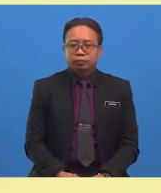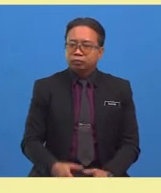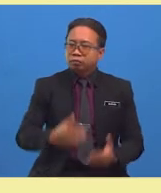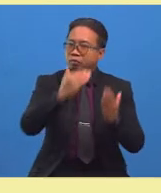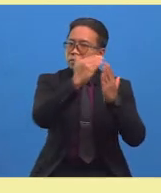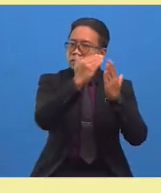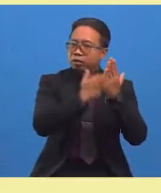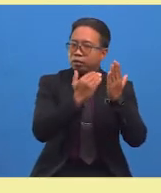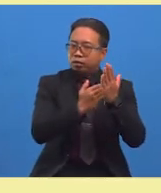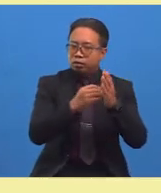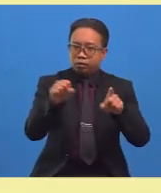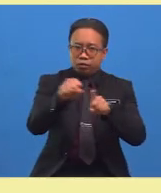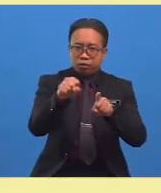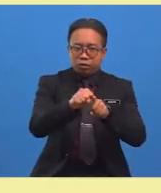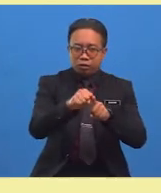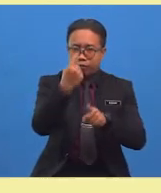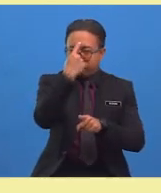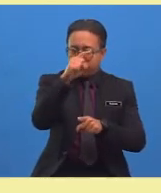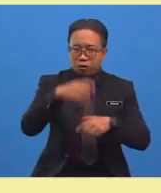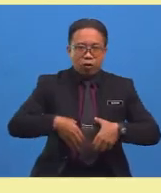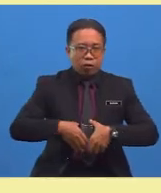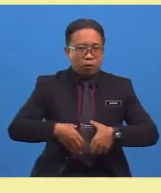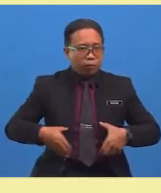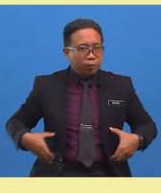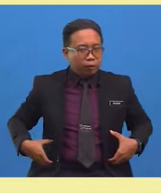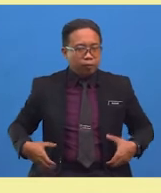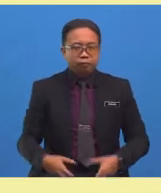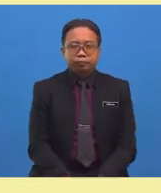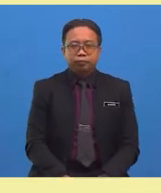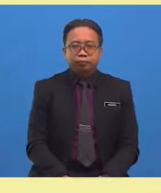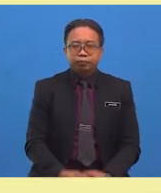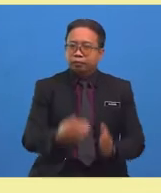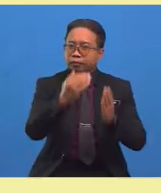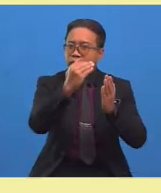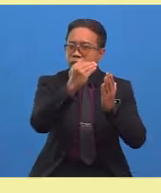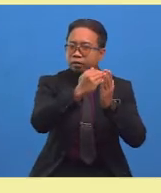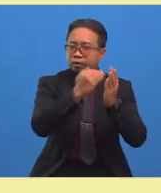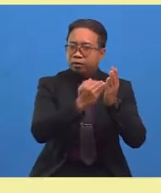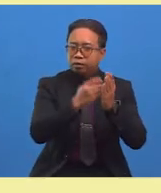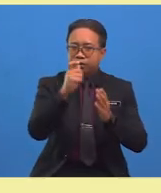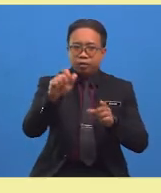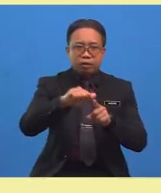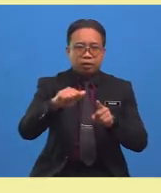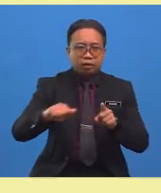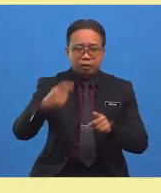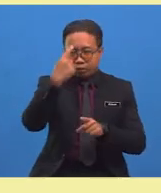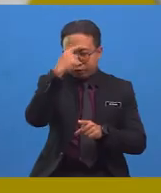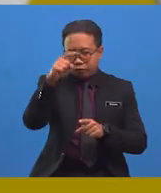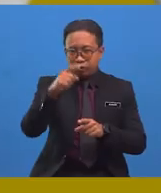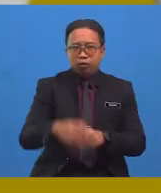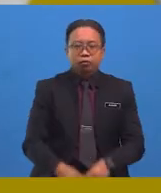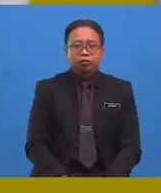list the synonyms for the word brave. On the other side, list the antonyms for the word brave.